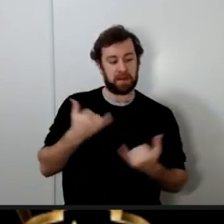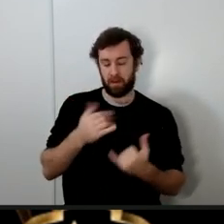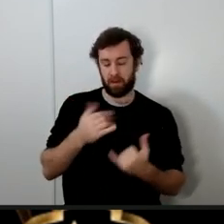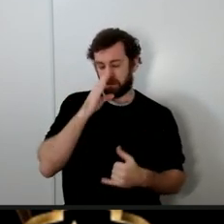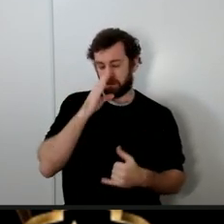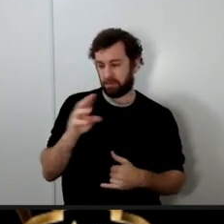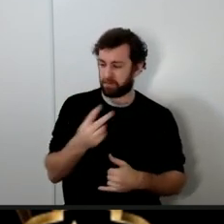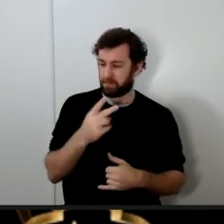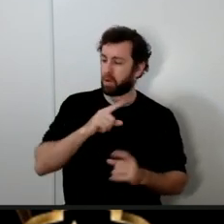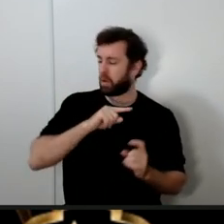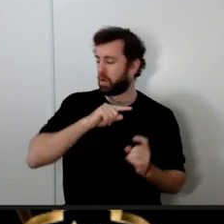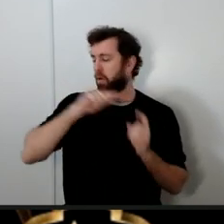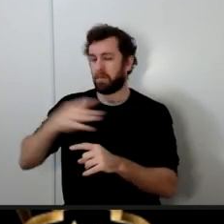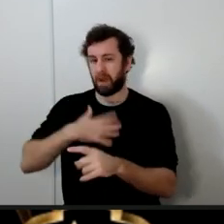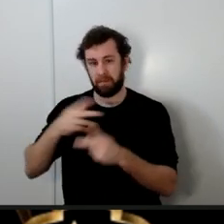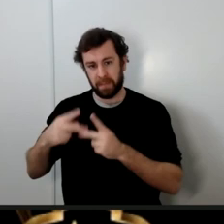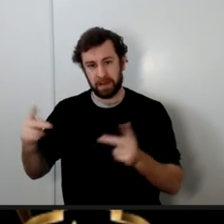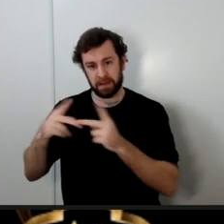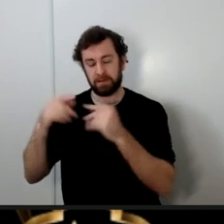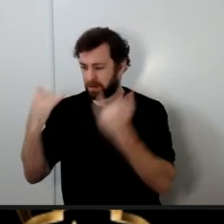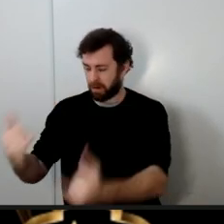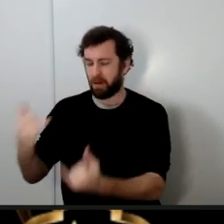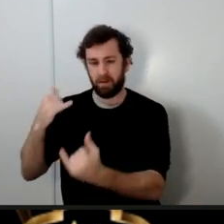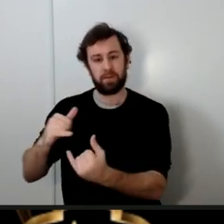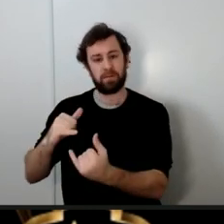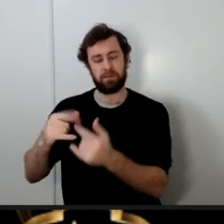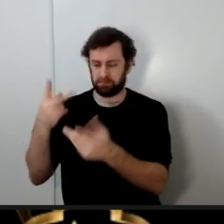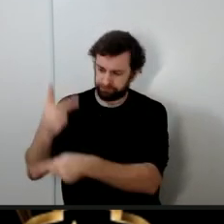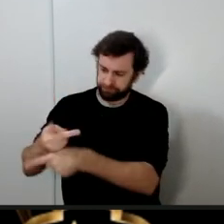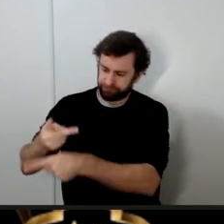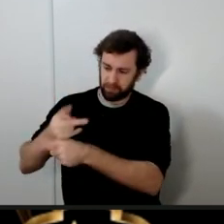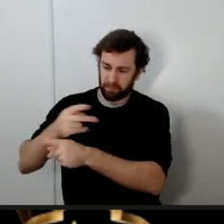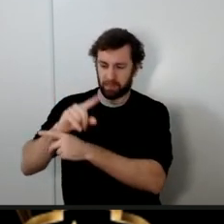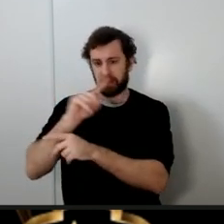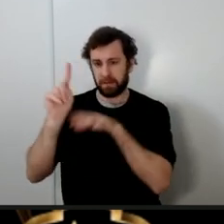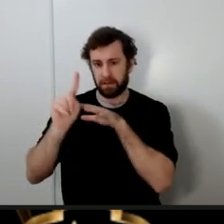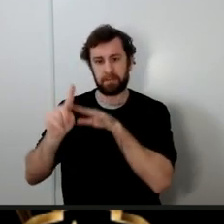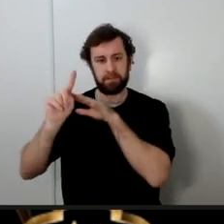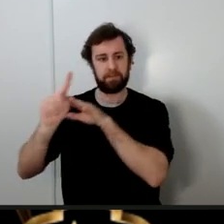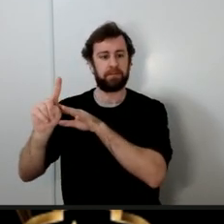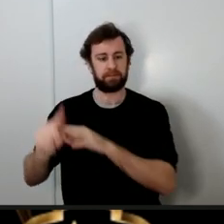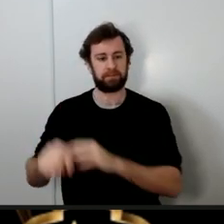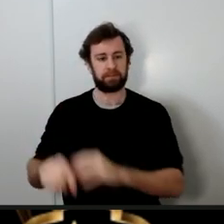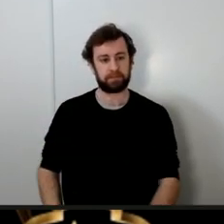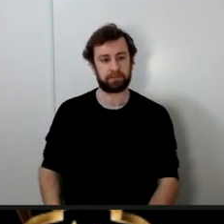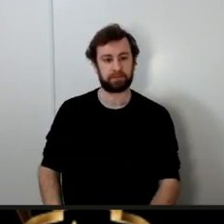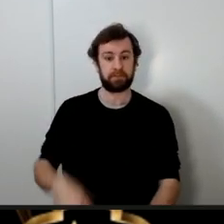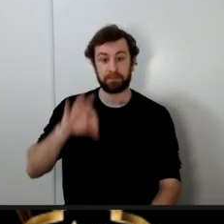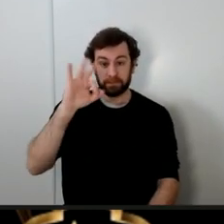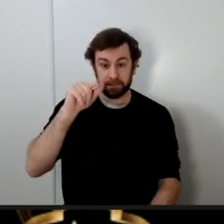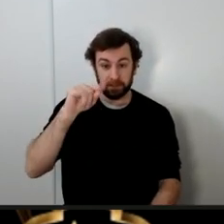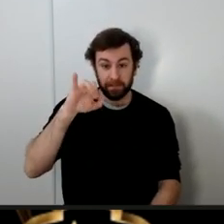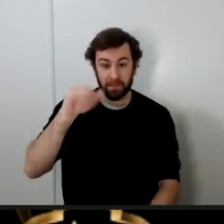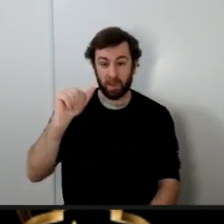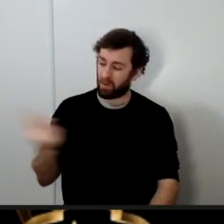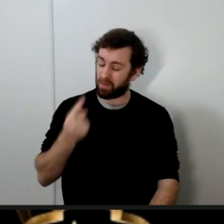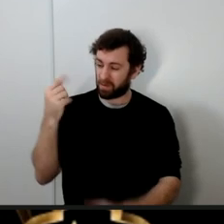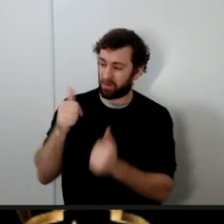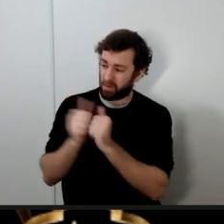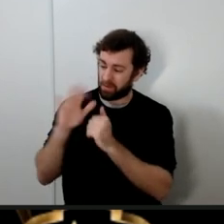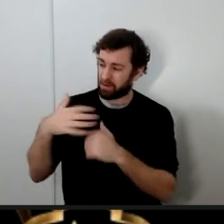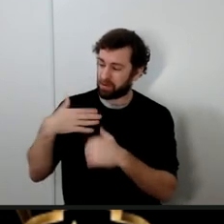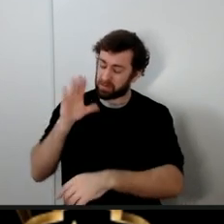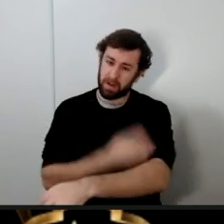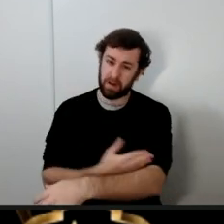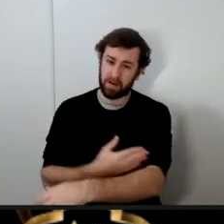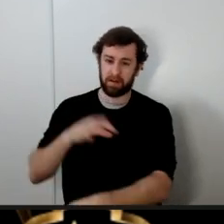comfort Zainab look at the heart of Lady Fatima it's always with her daughter Zainab Imam Ali Ibn